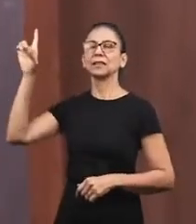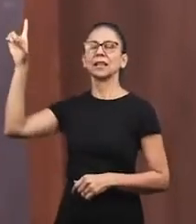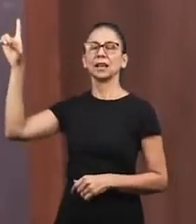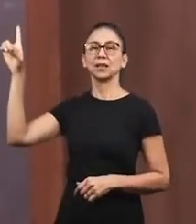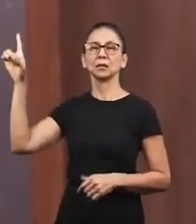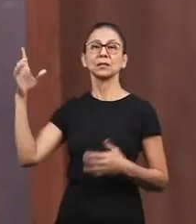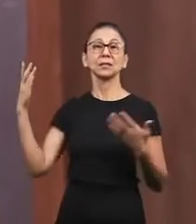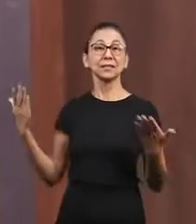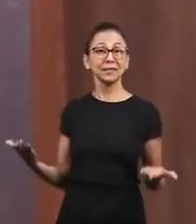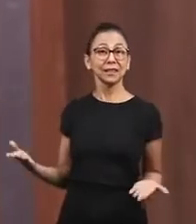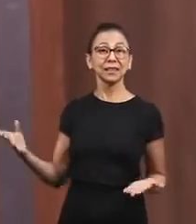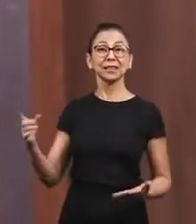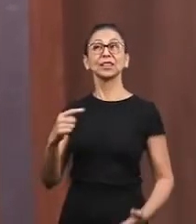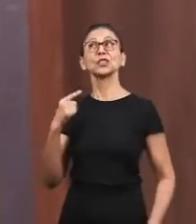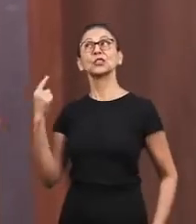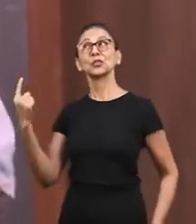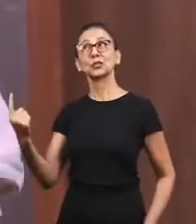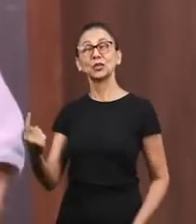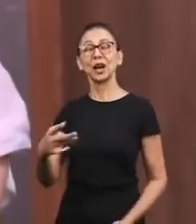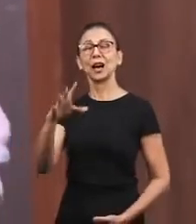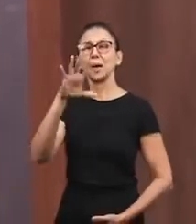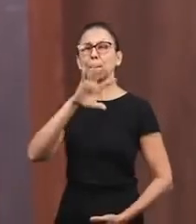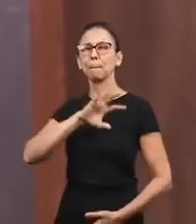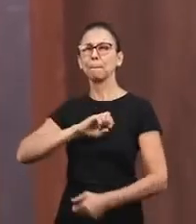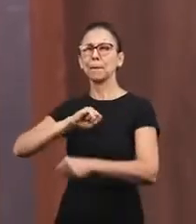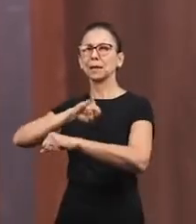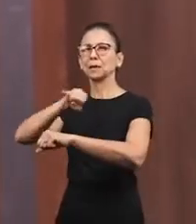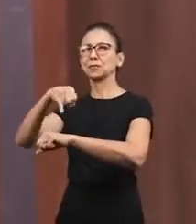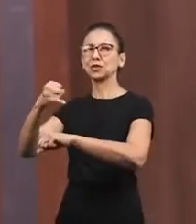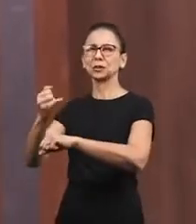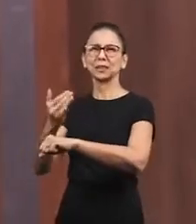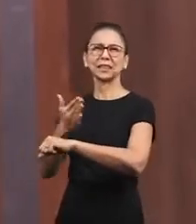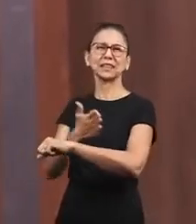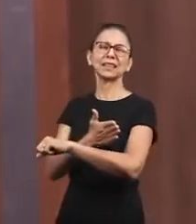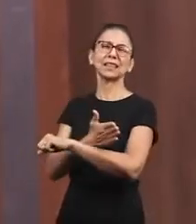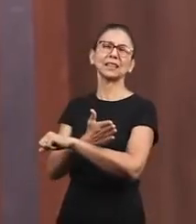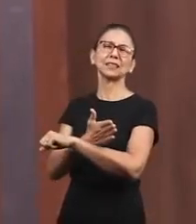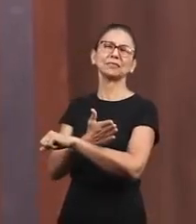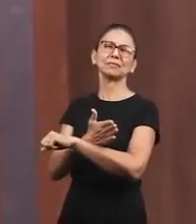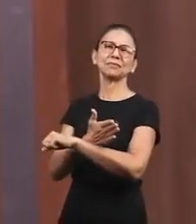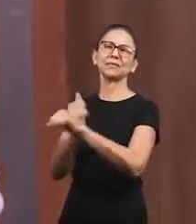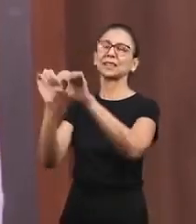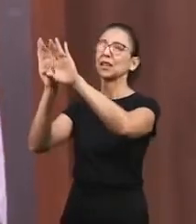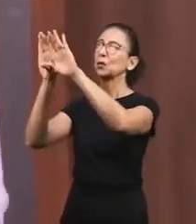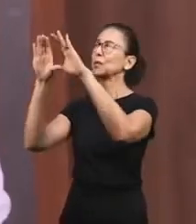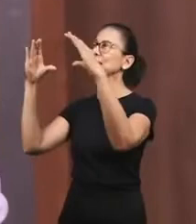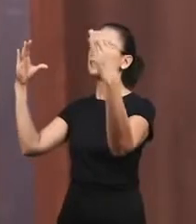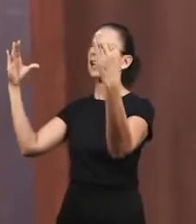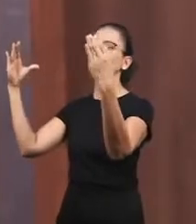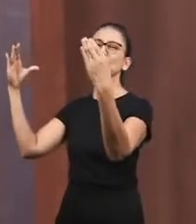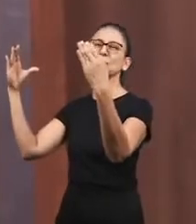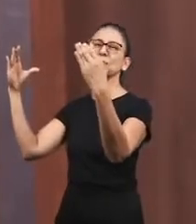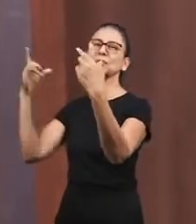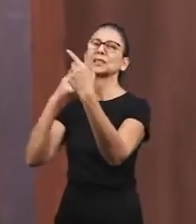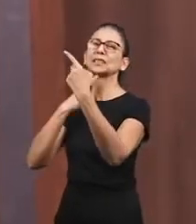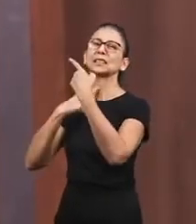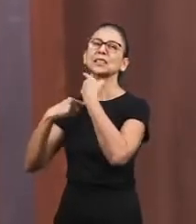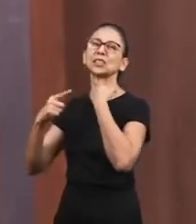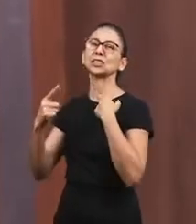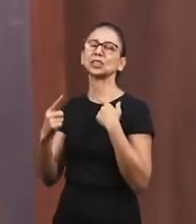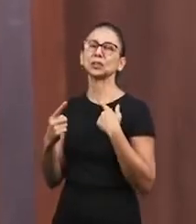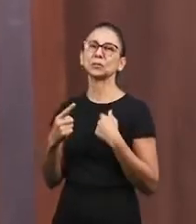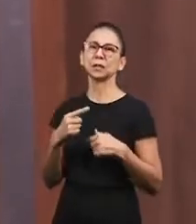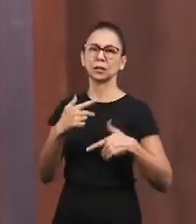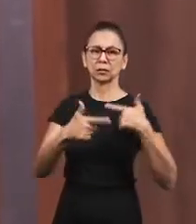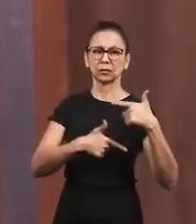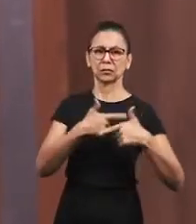and we love Jerusalem and the word of God says let Jerusalem come to your mind and